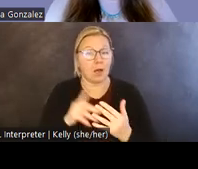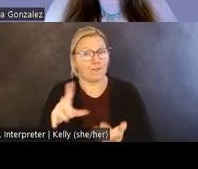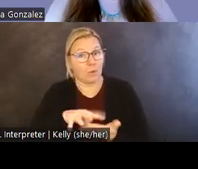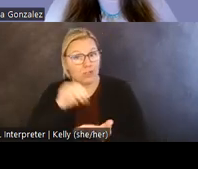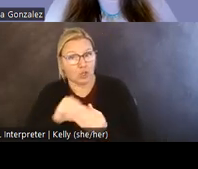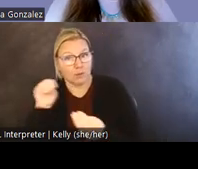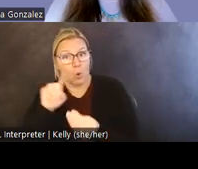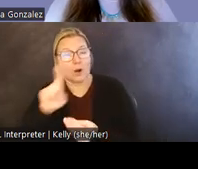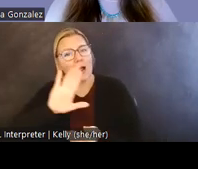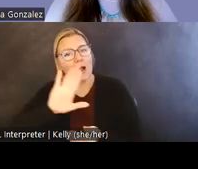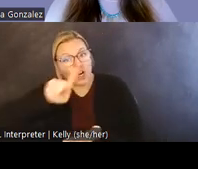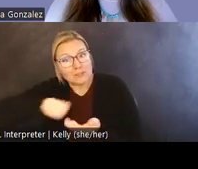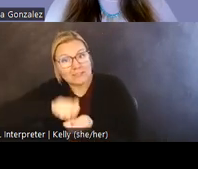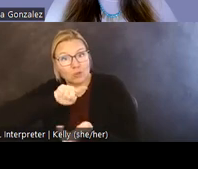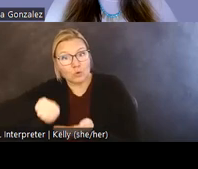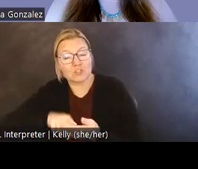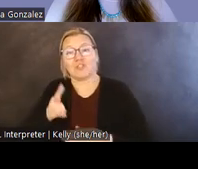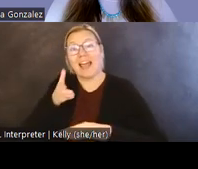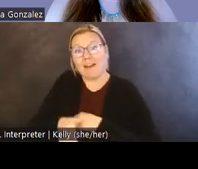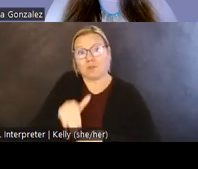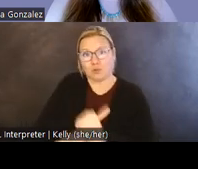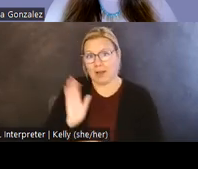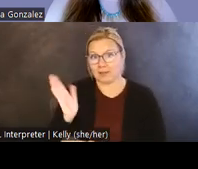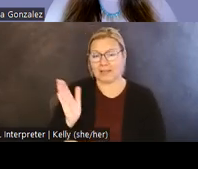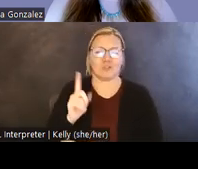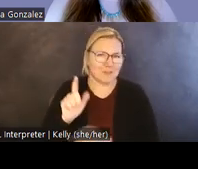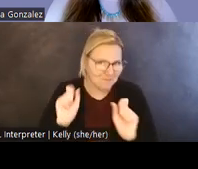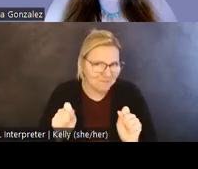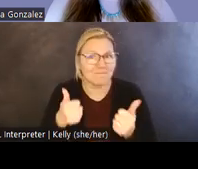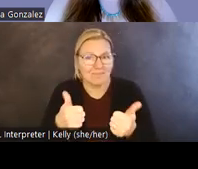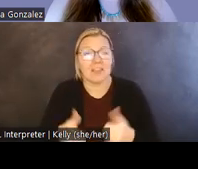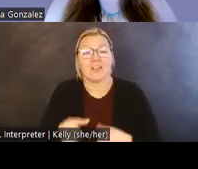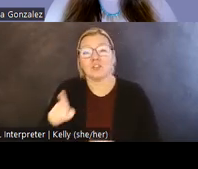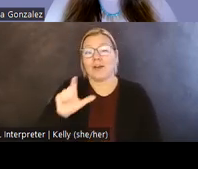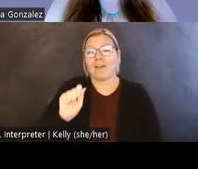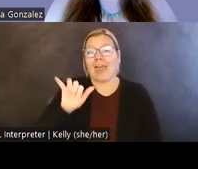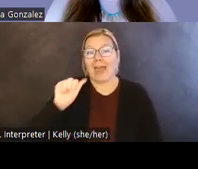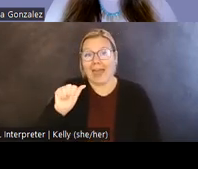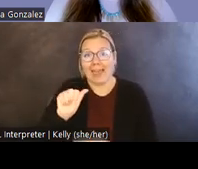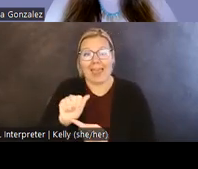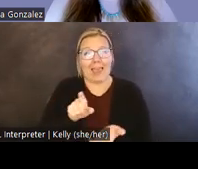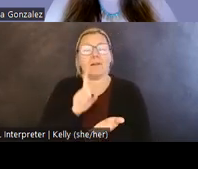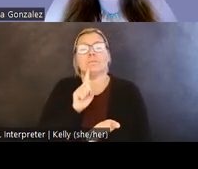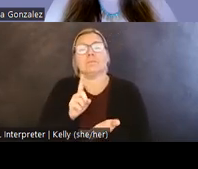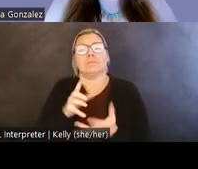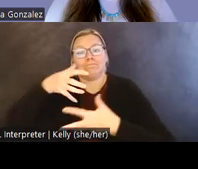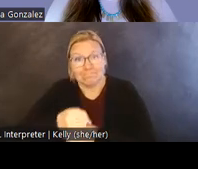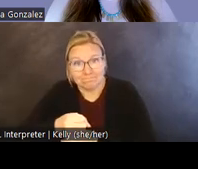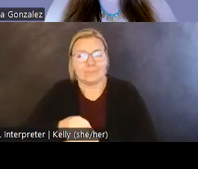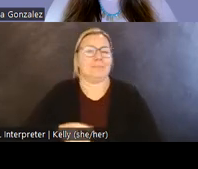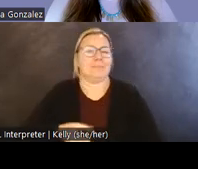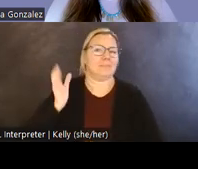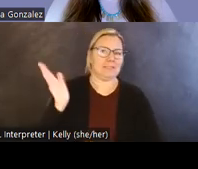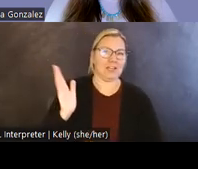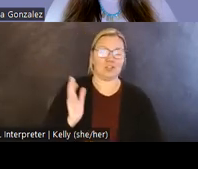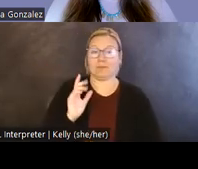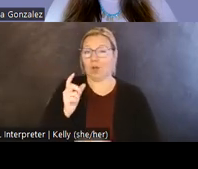Gonzalez about her research after this evening's lecture, then you're in luck. She'll be giving an AIA Archaeology of Bridge talk entitled The Science of